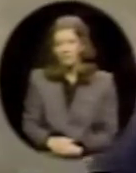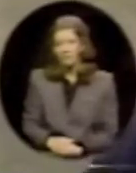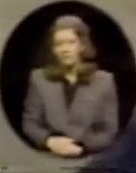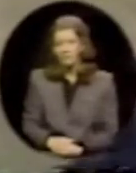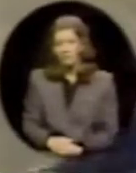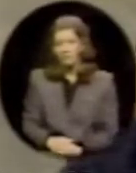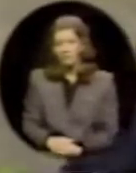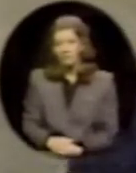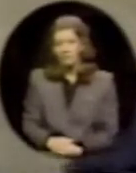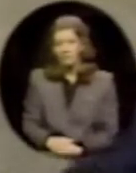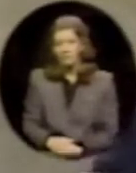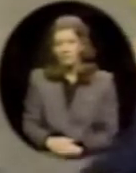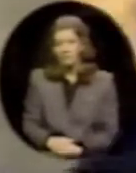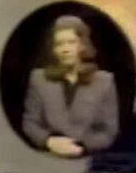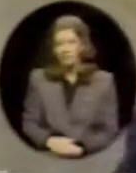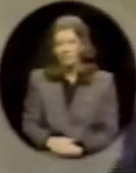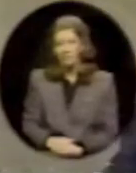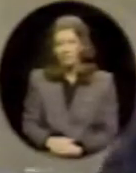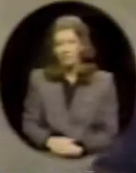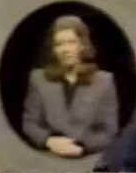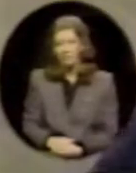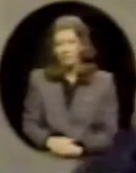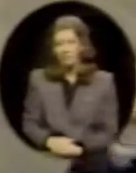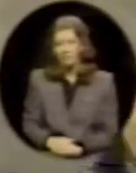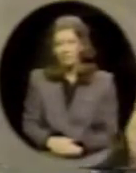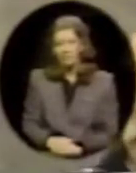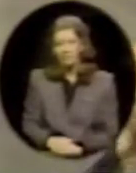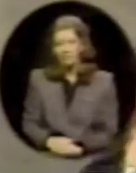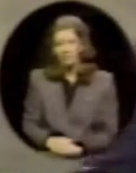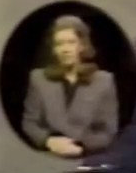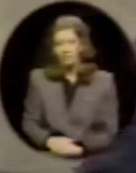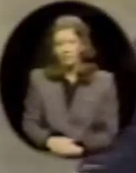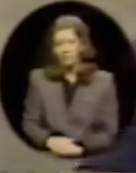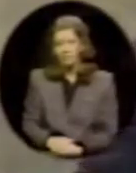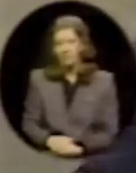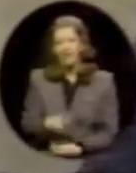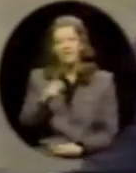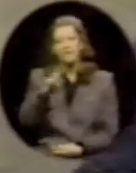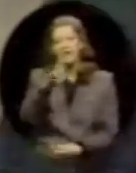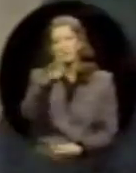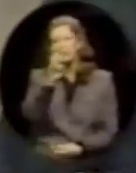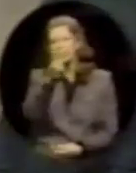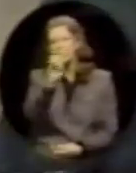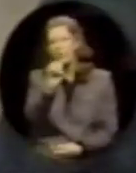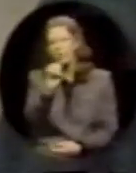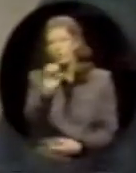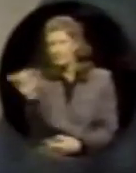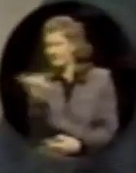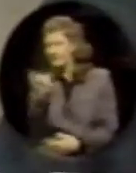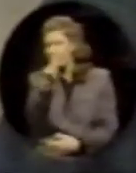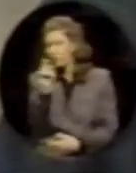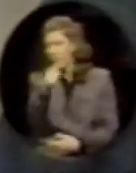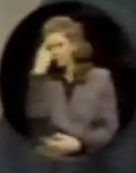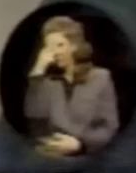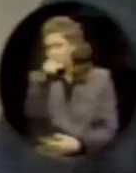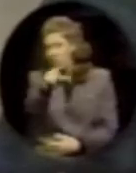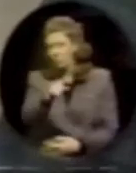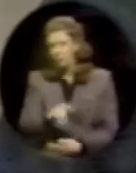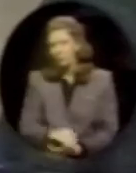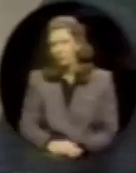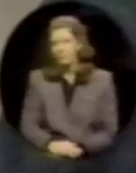want to work there. And I don't see us narrowing our focus at all, no. Dr. Bowe, the same question for you.